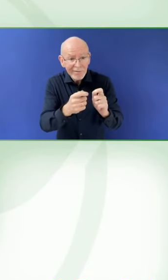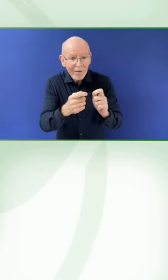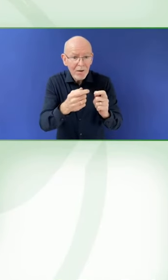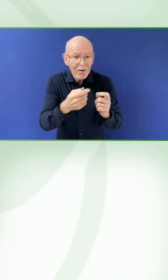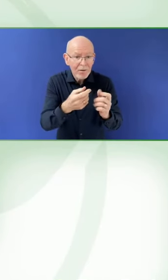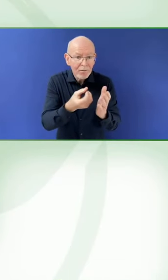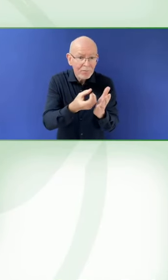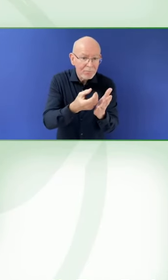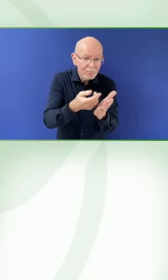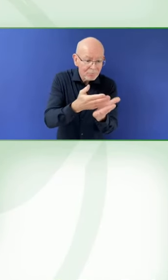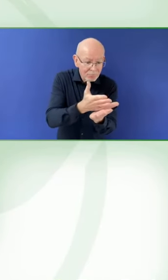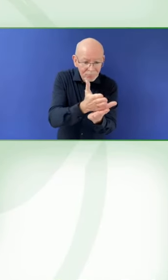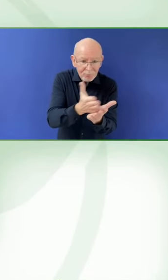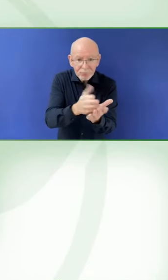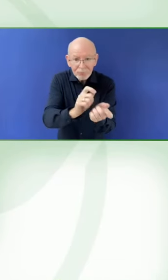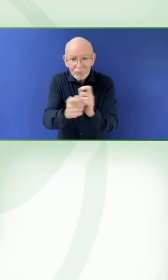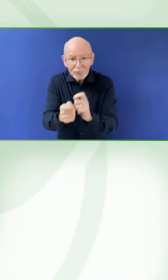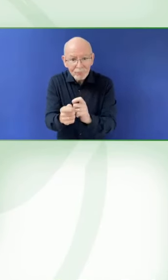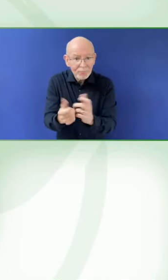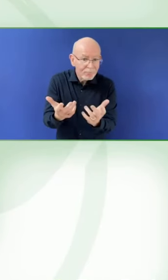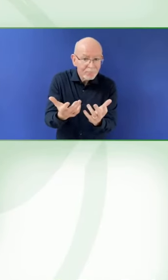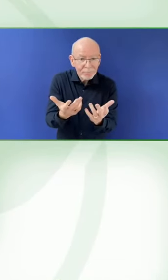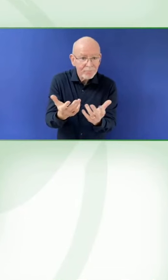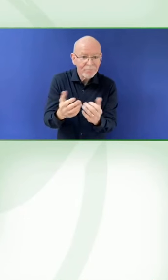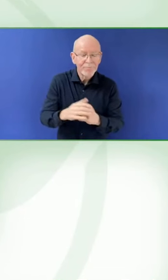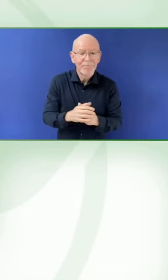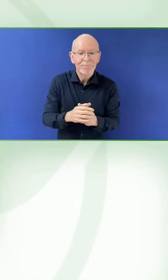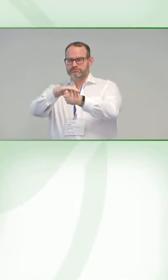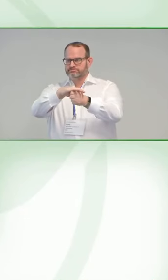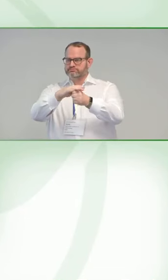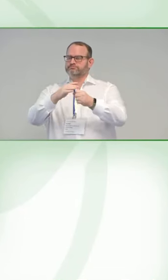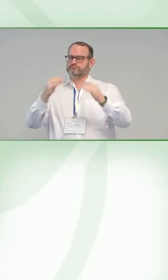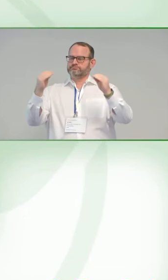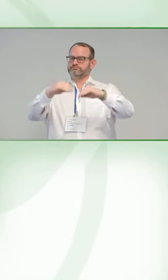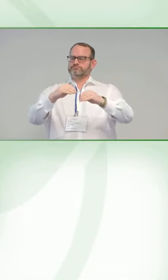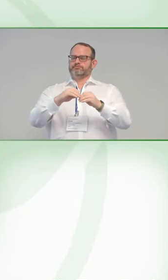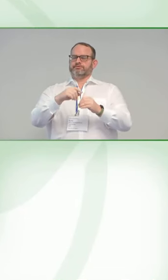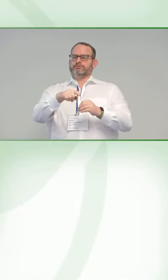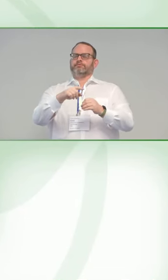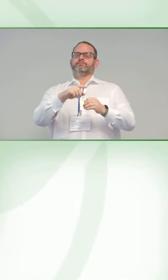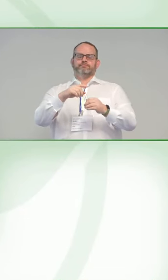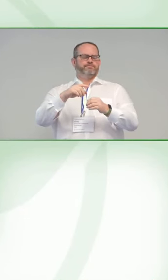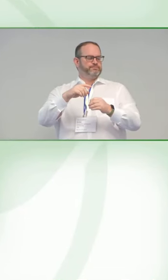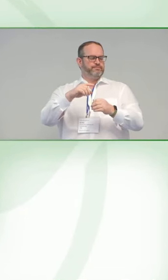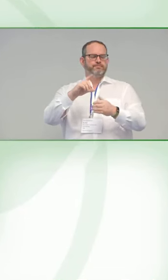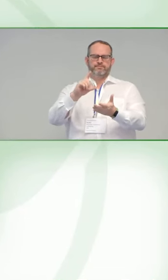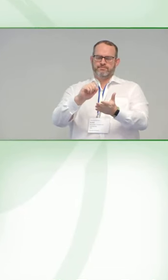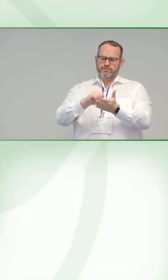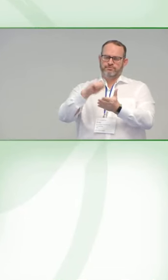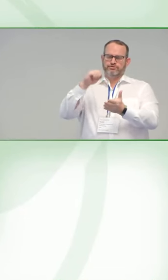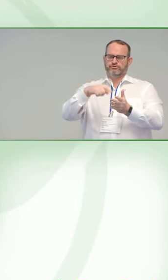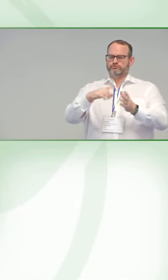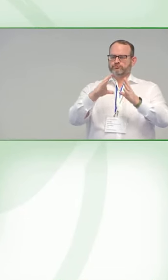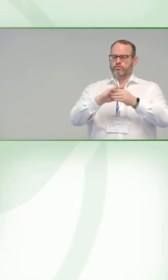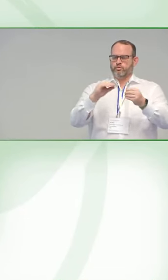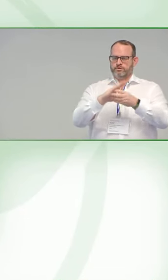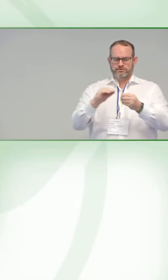bring together communities of signers, illustrators, and authors together in order to create the storybook content.